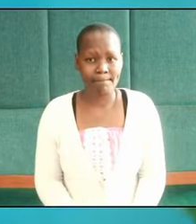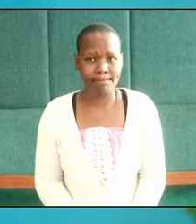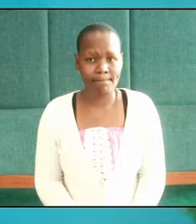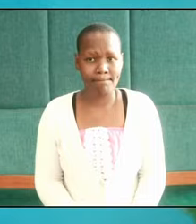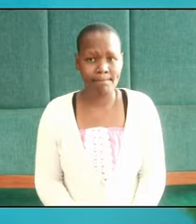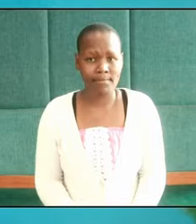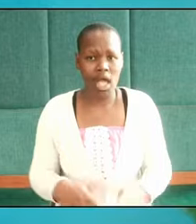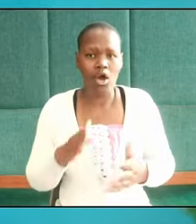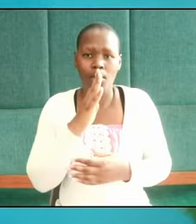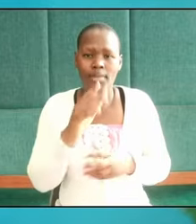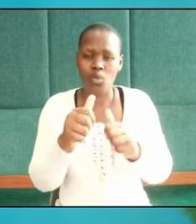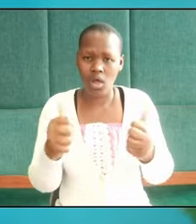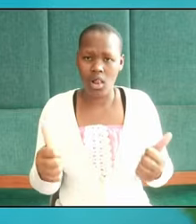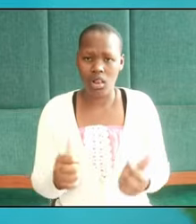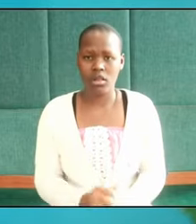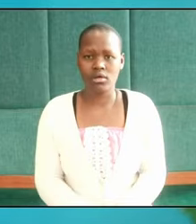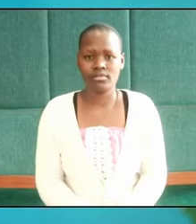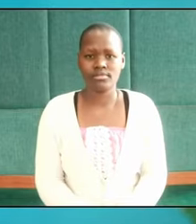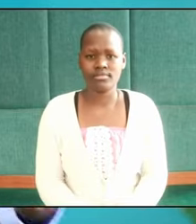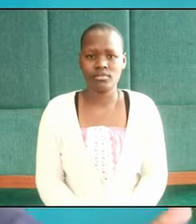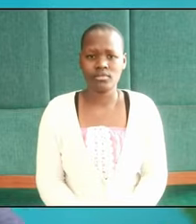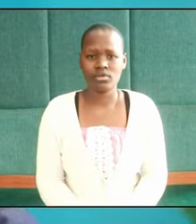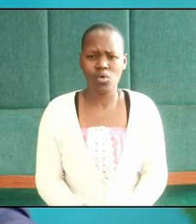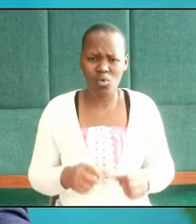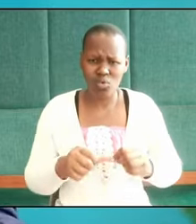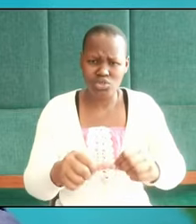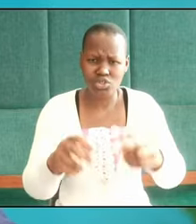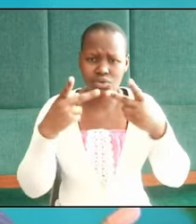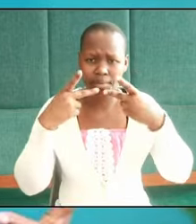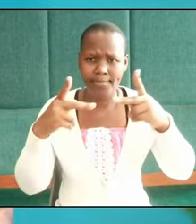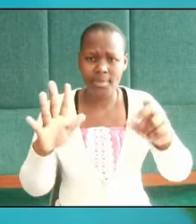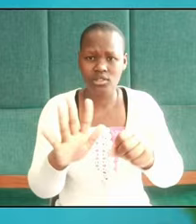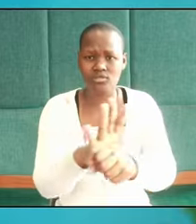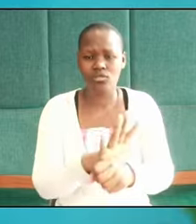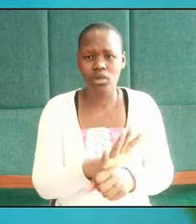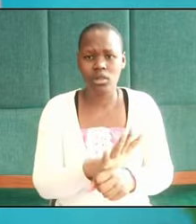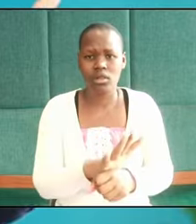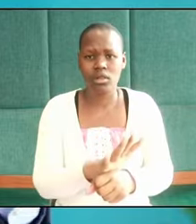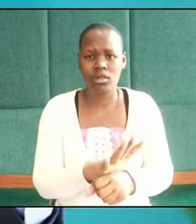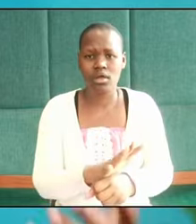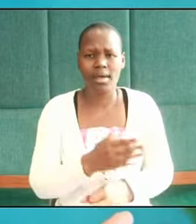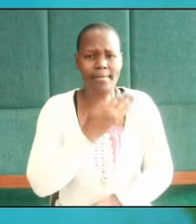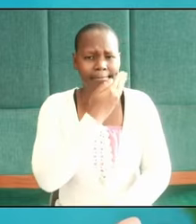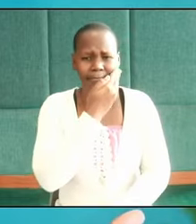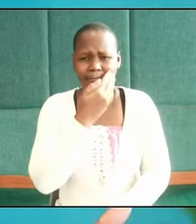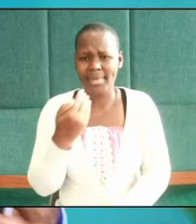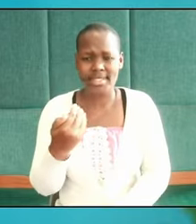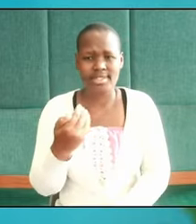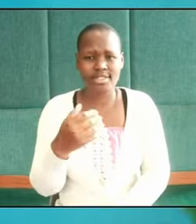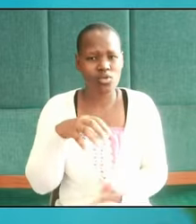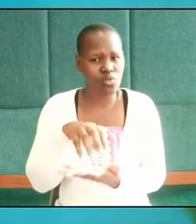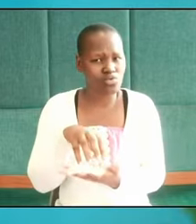well, carry on peacefully, be at our best state